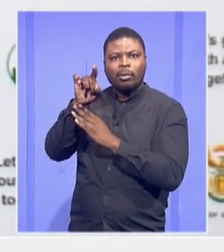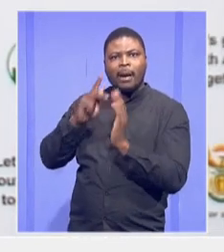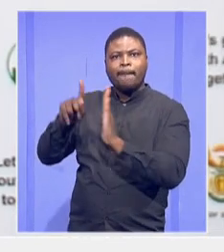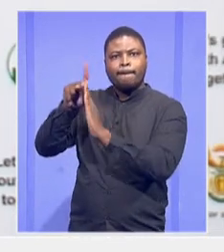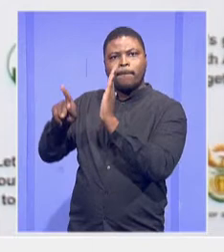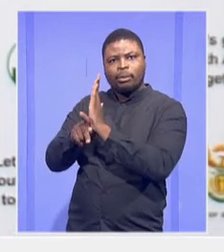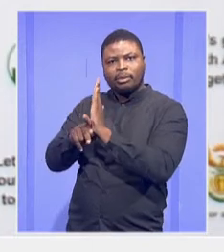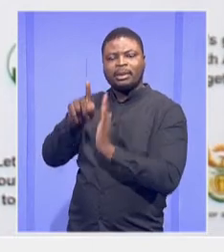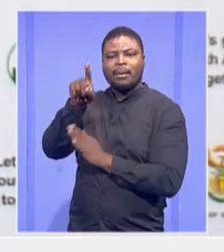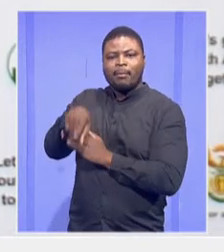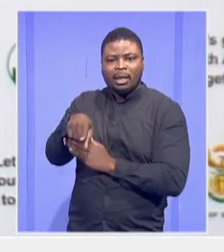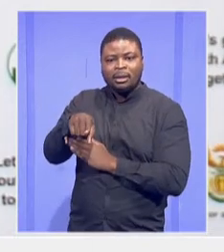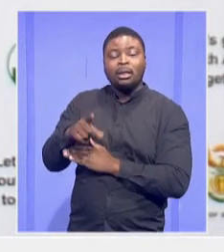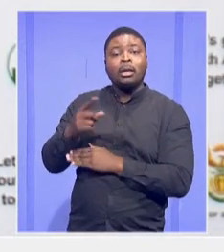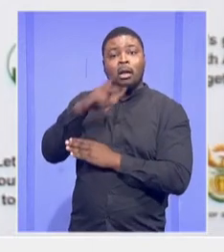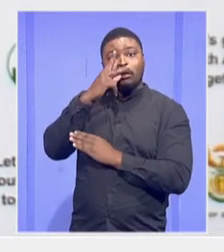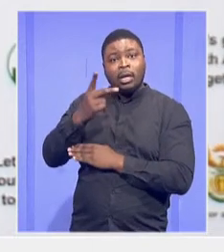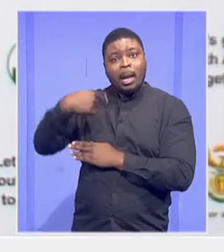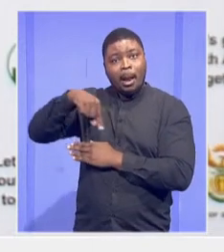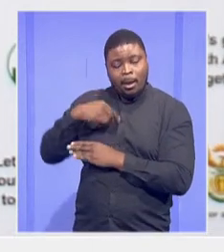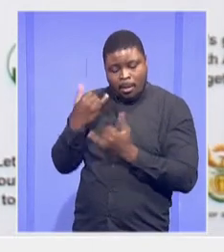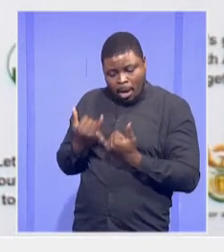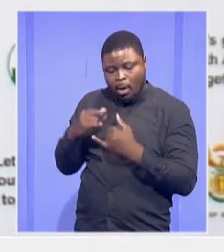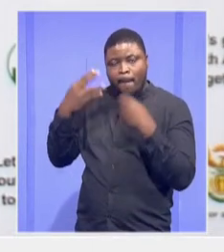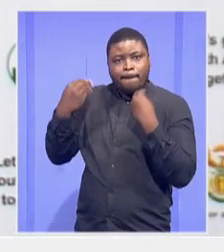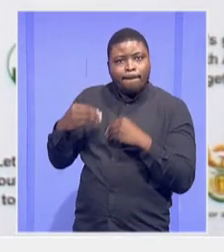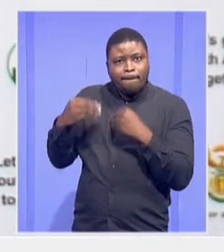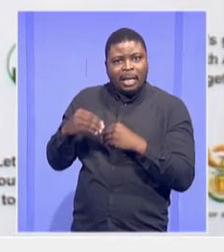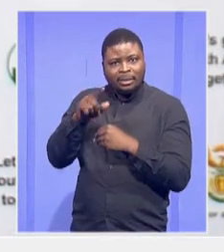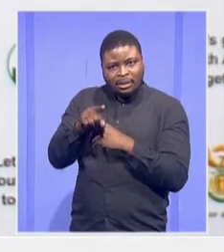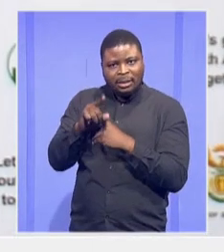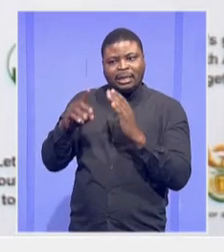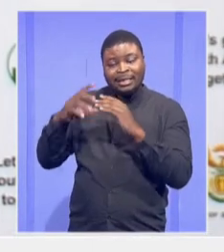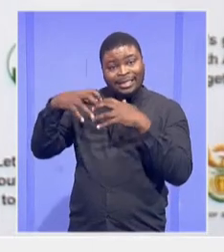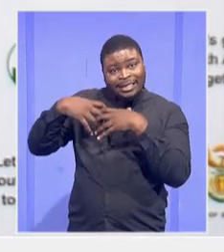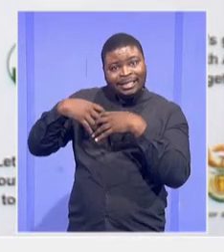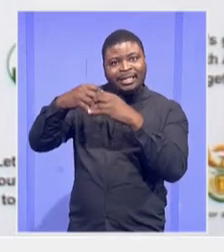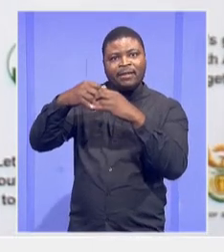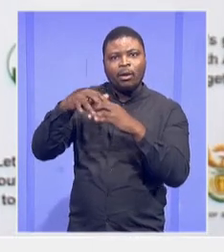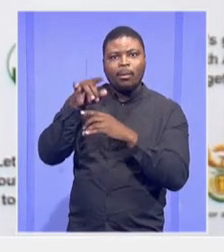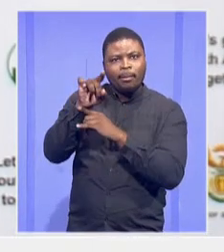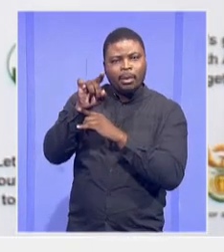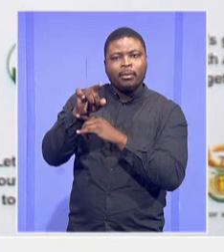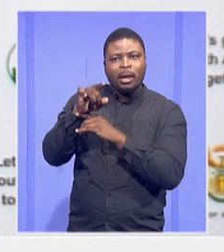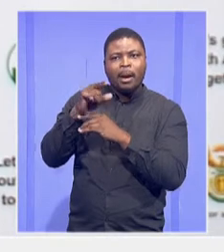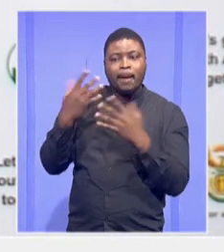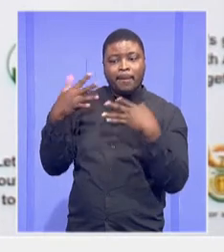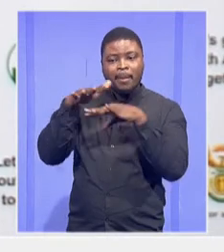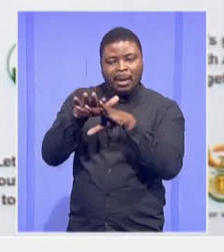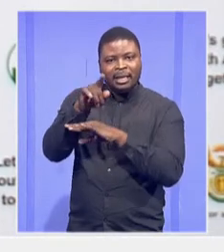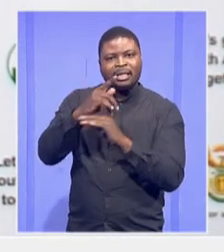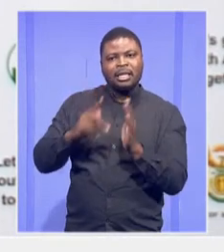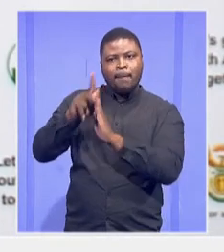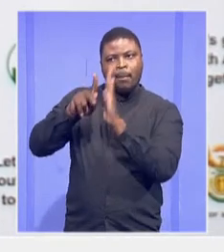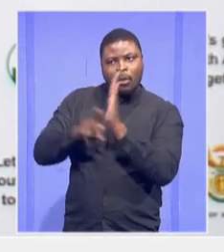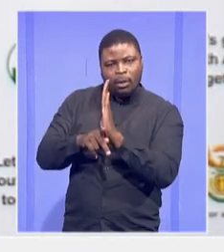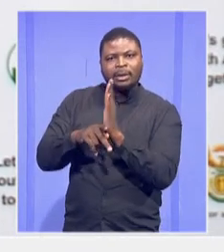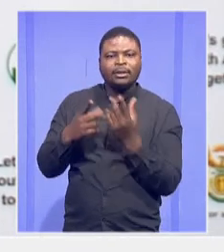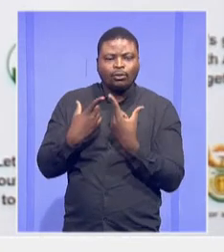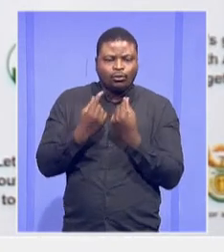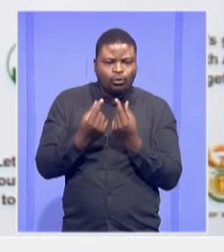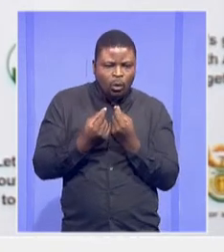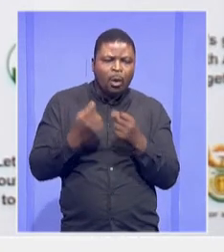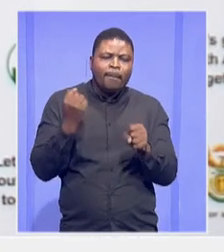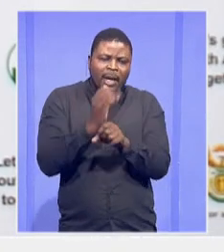these projects, and we go down to monitor to ensure that we